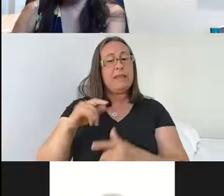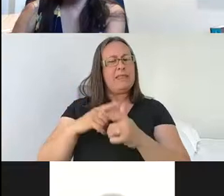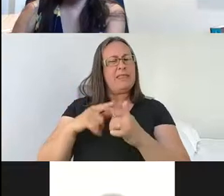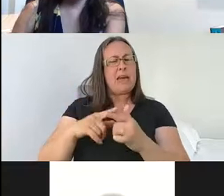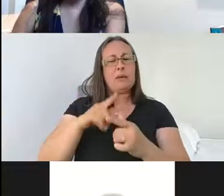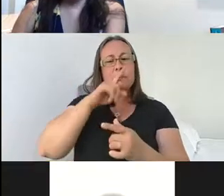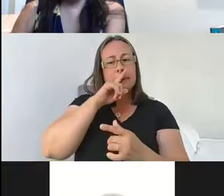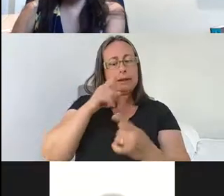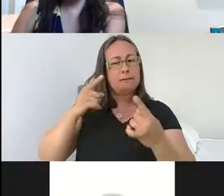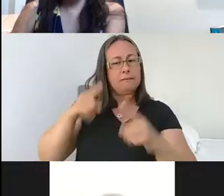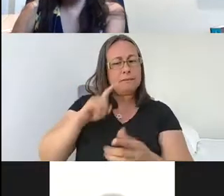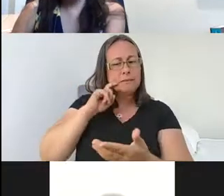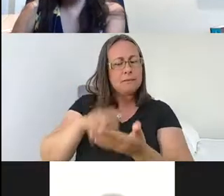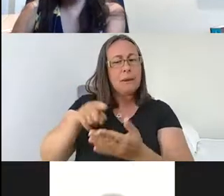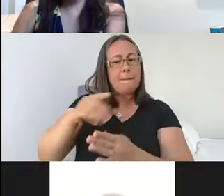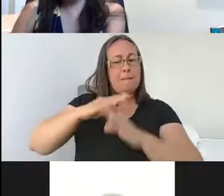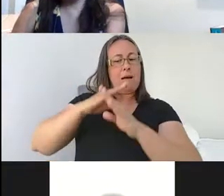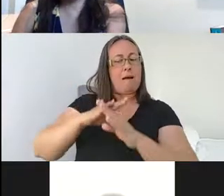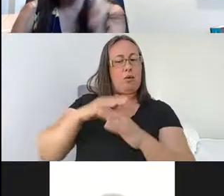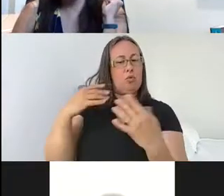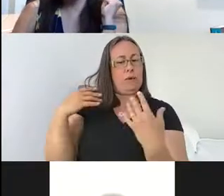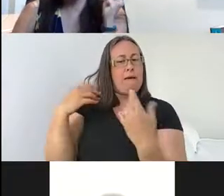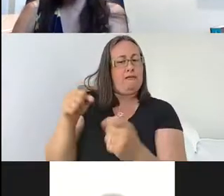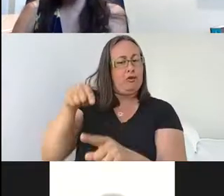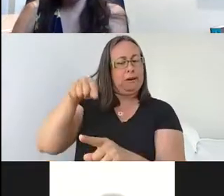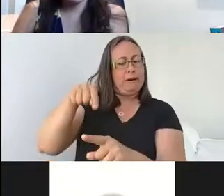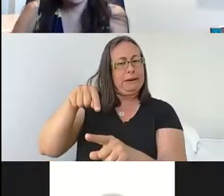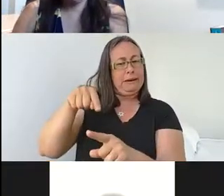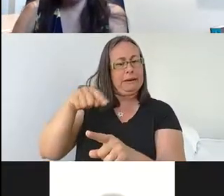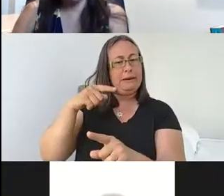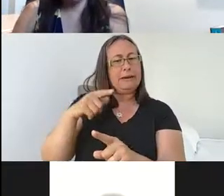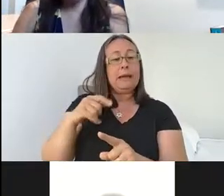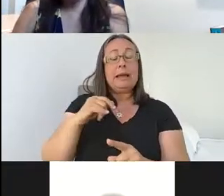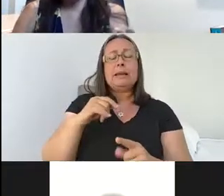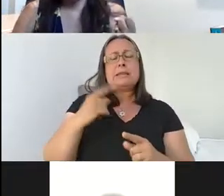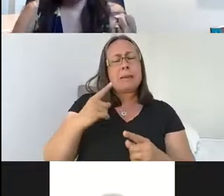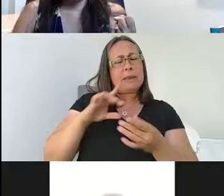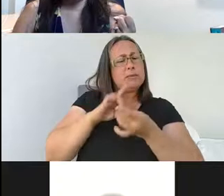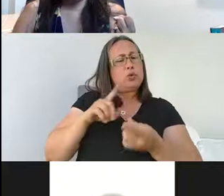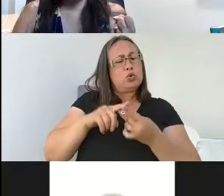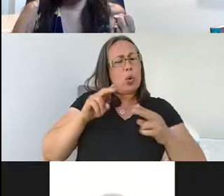plasticity. So we think that there is something about the hormonal surge that happens